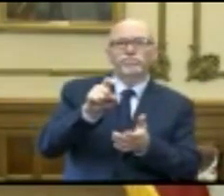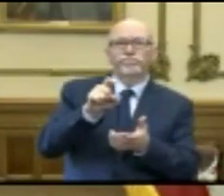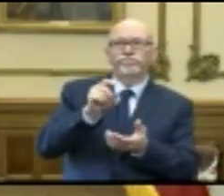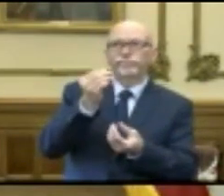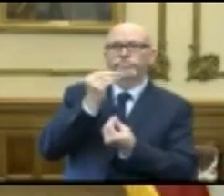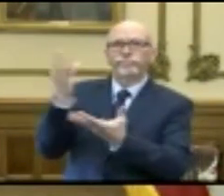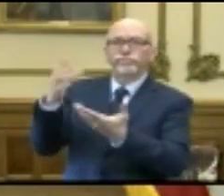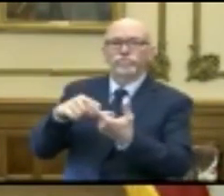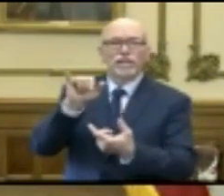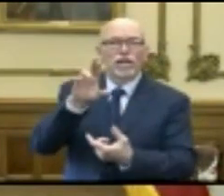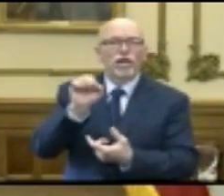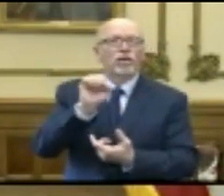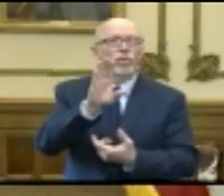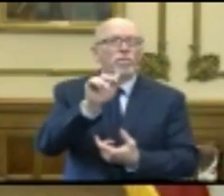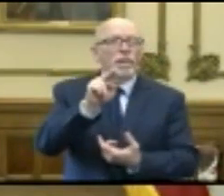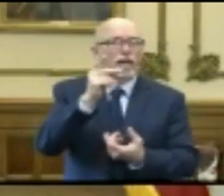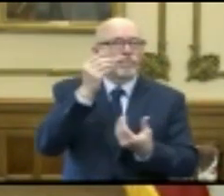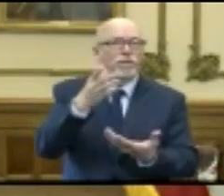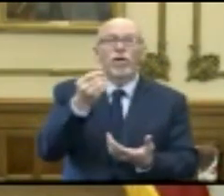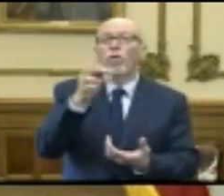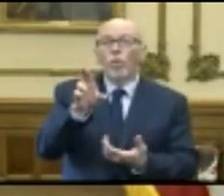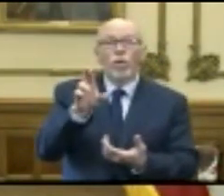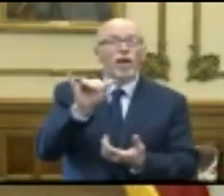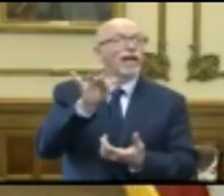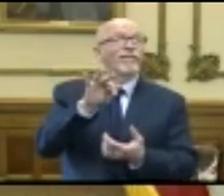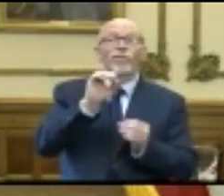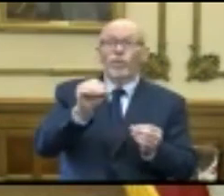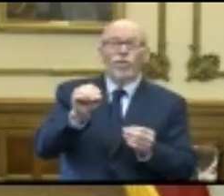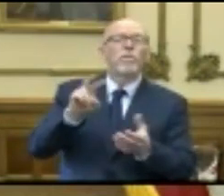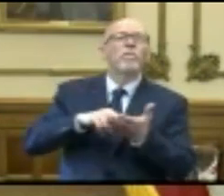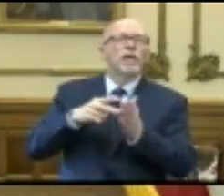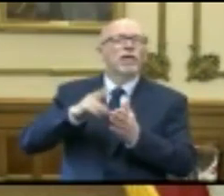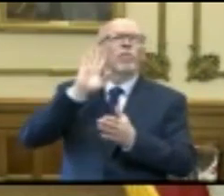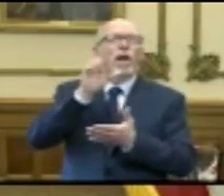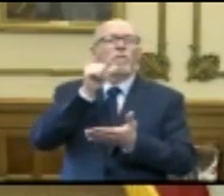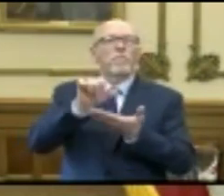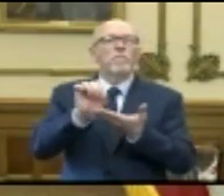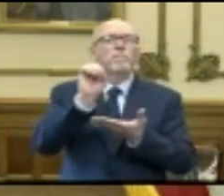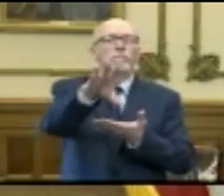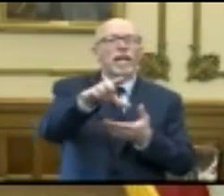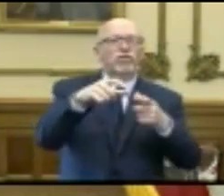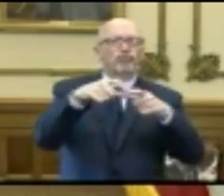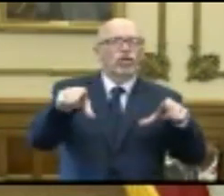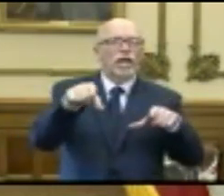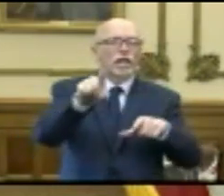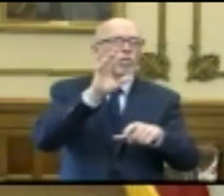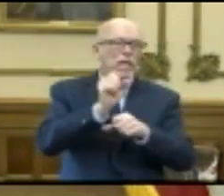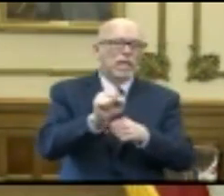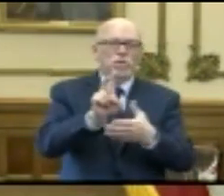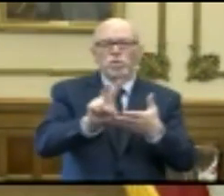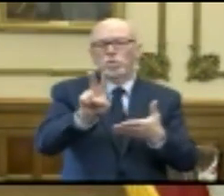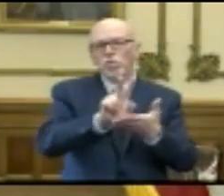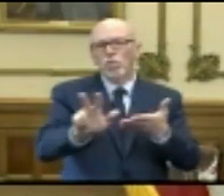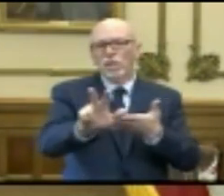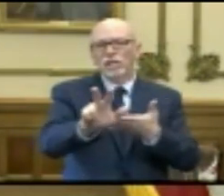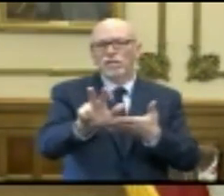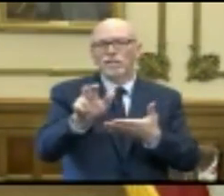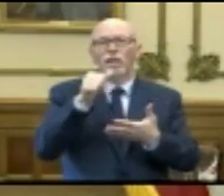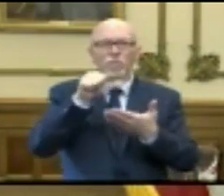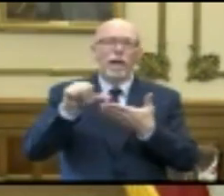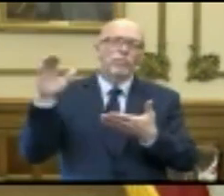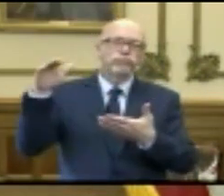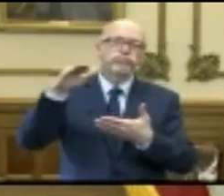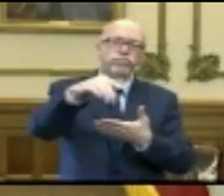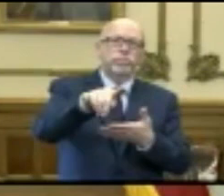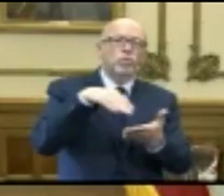file with the IRS or instead they will be receiving a hard check and it will take two to three weeks for that check to go out,